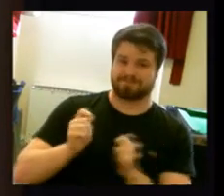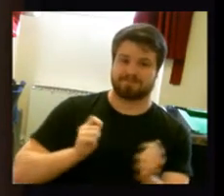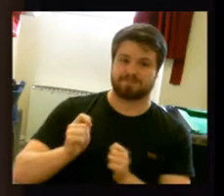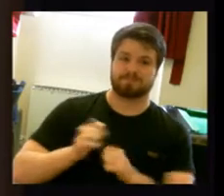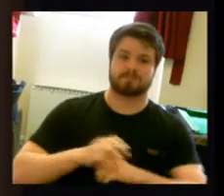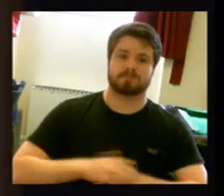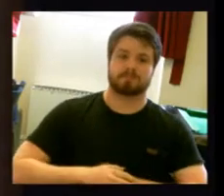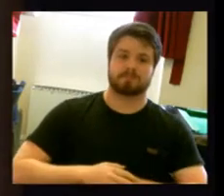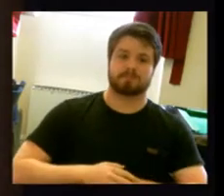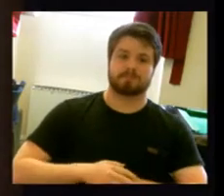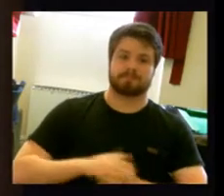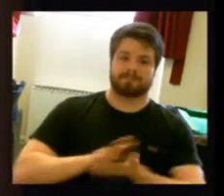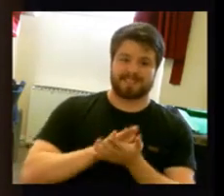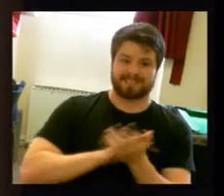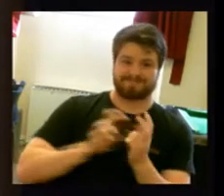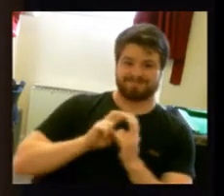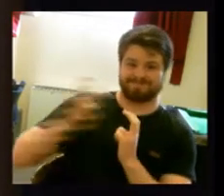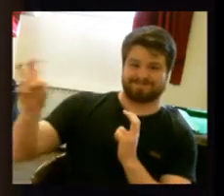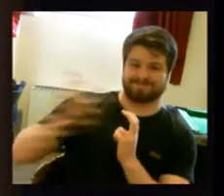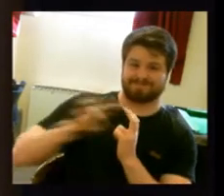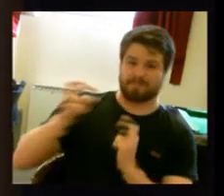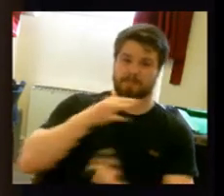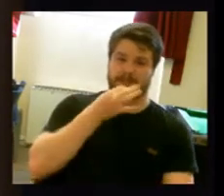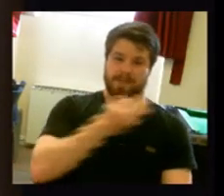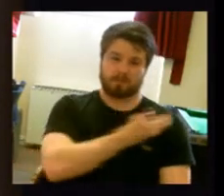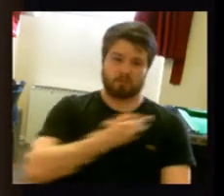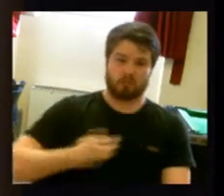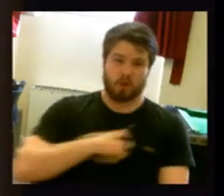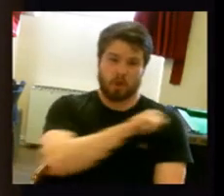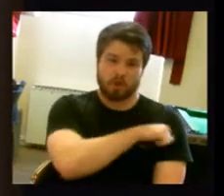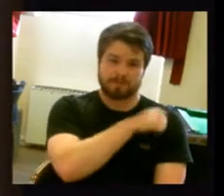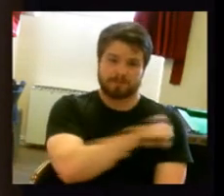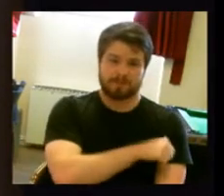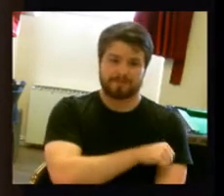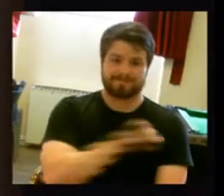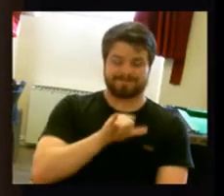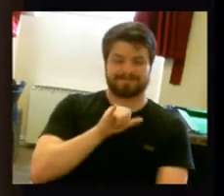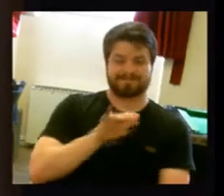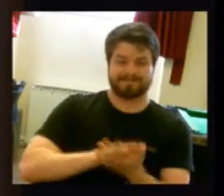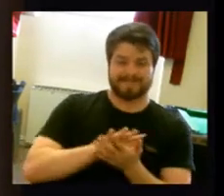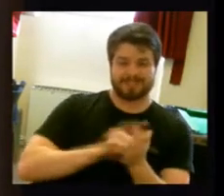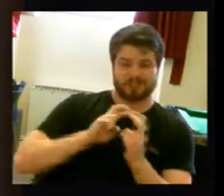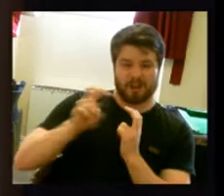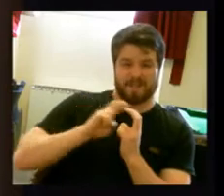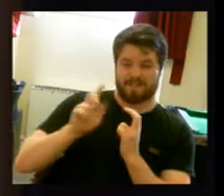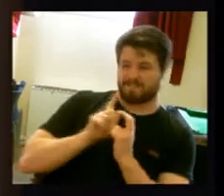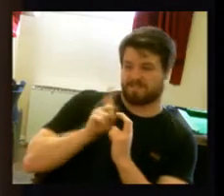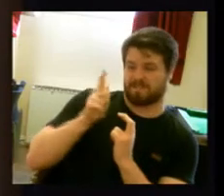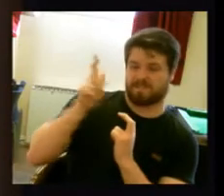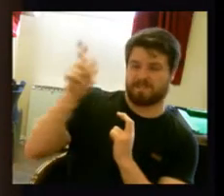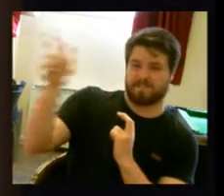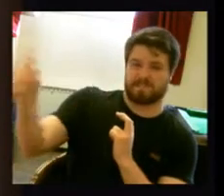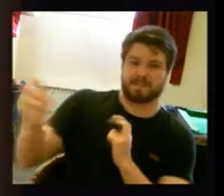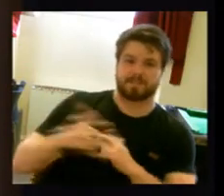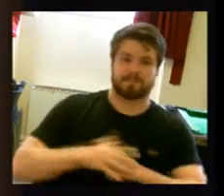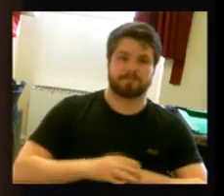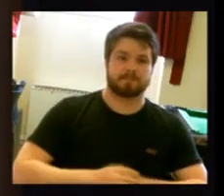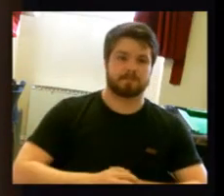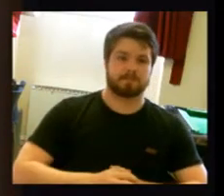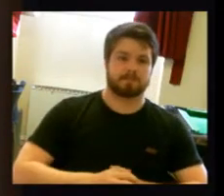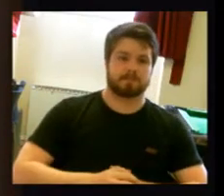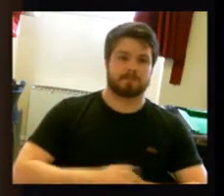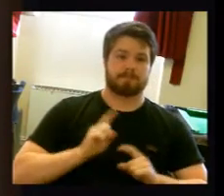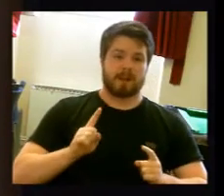it's much more likely to occur in PRI than it currently does. And obviously that will support and sustain an